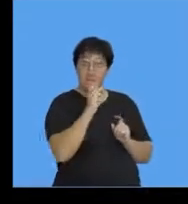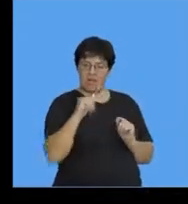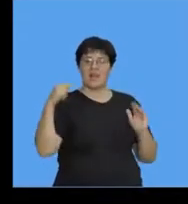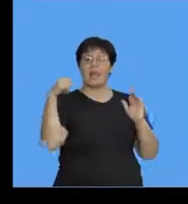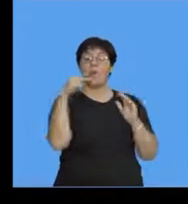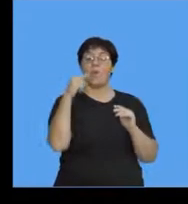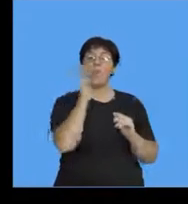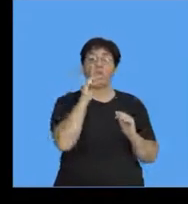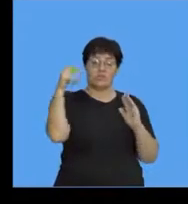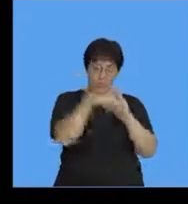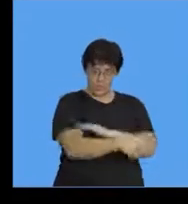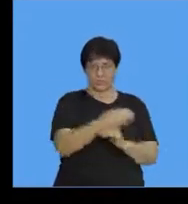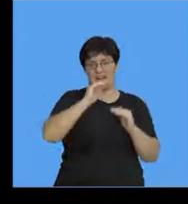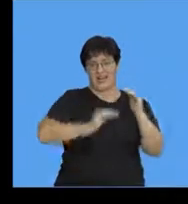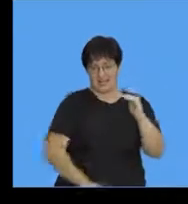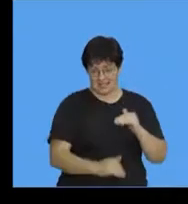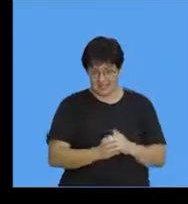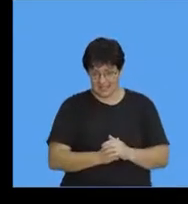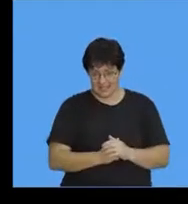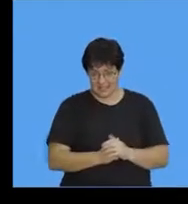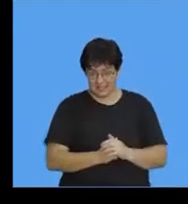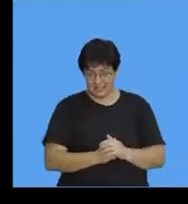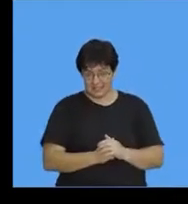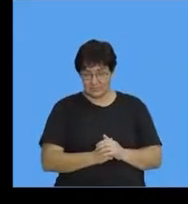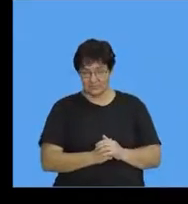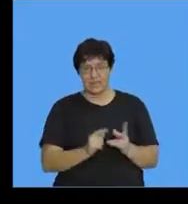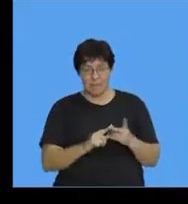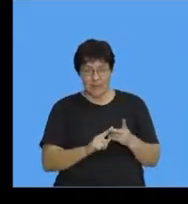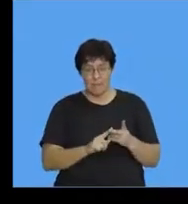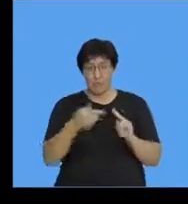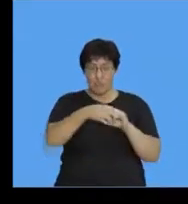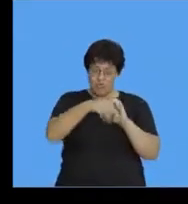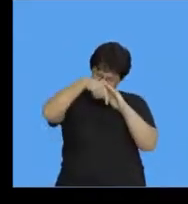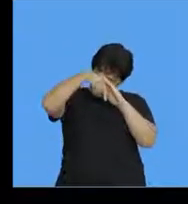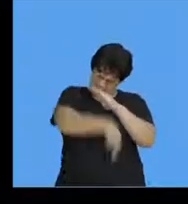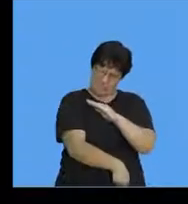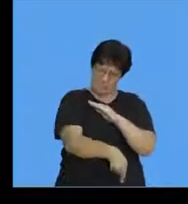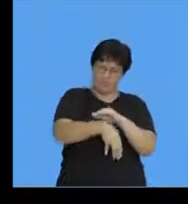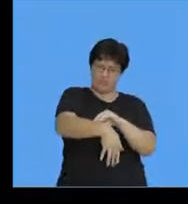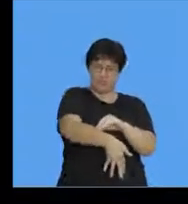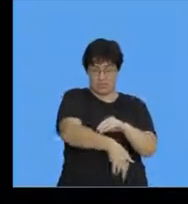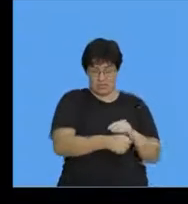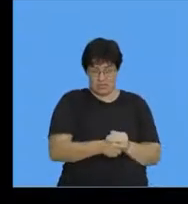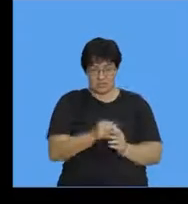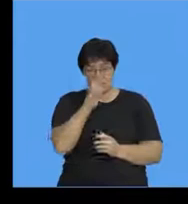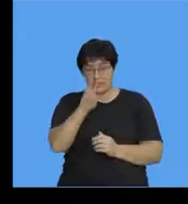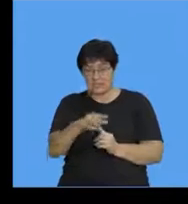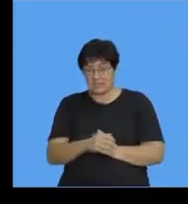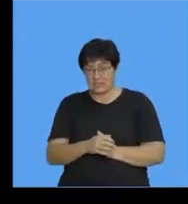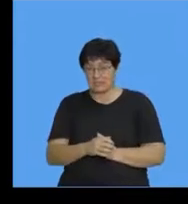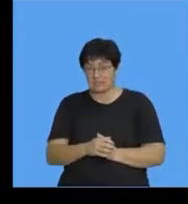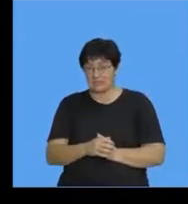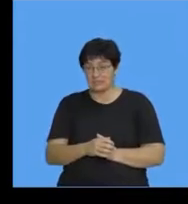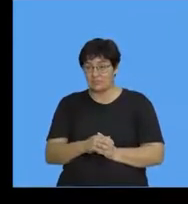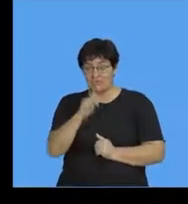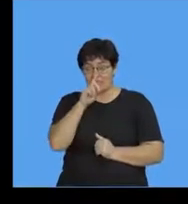lose less water what else I'm going to have I'm going to have deep roots and now I want you to have a look here this